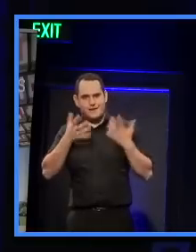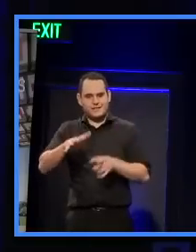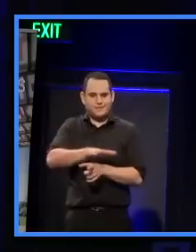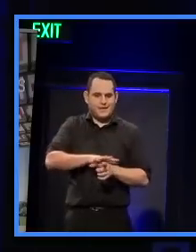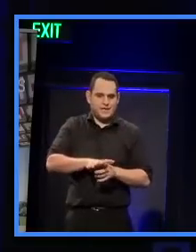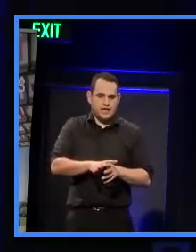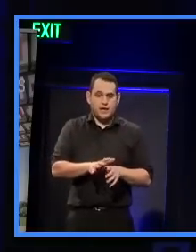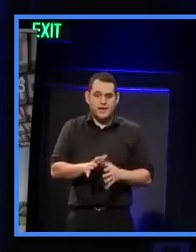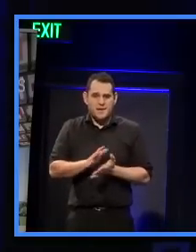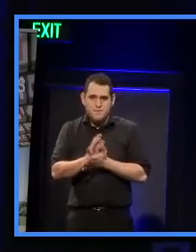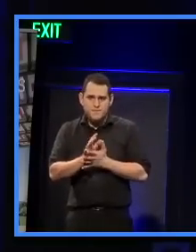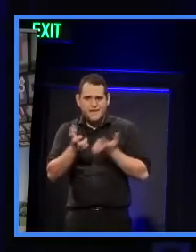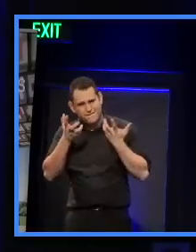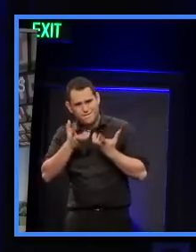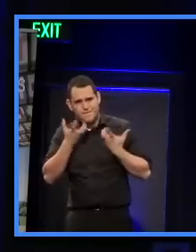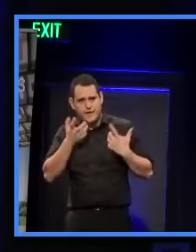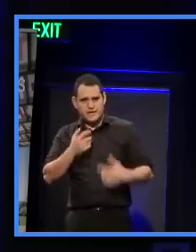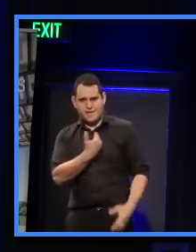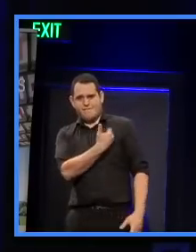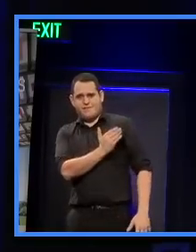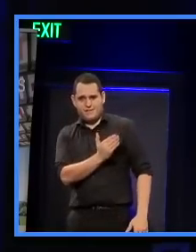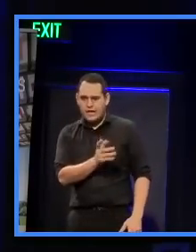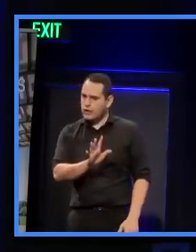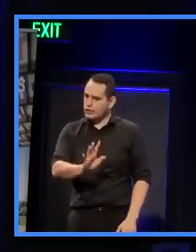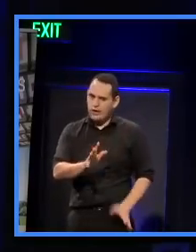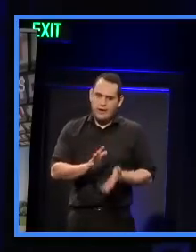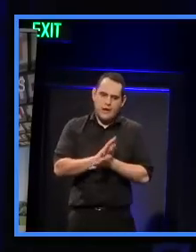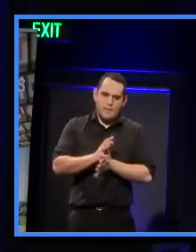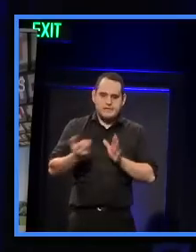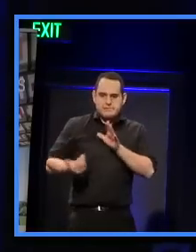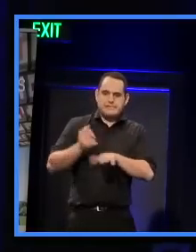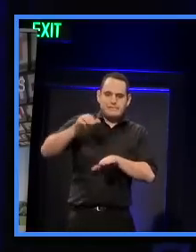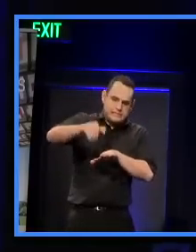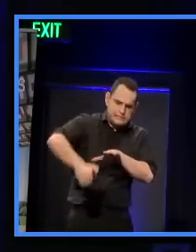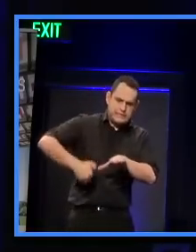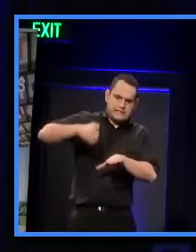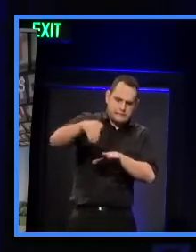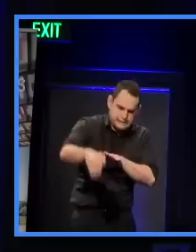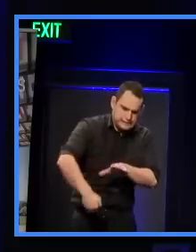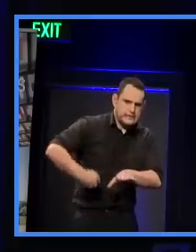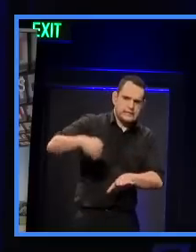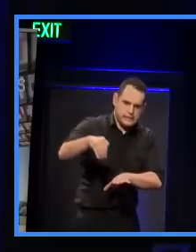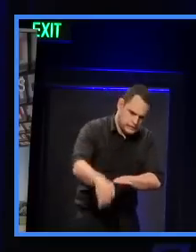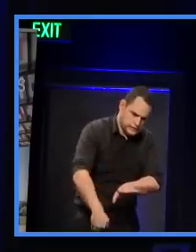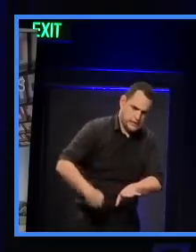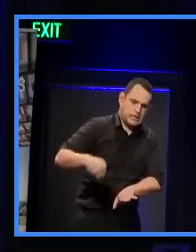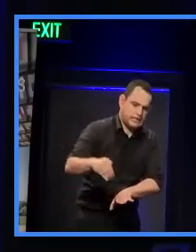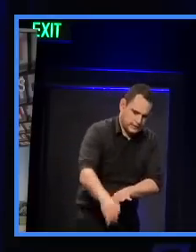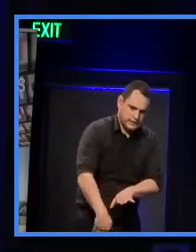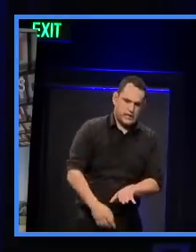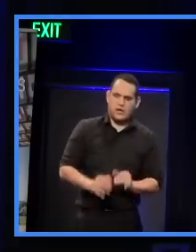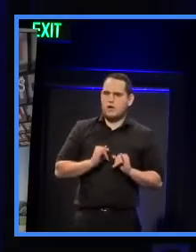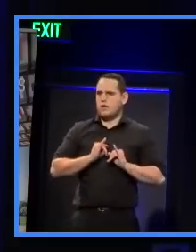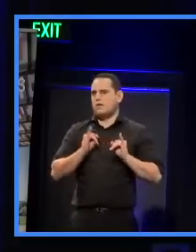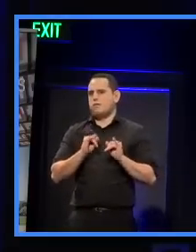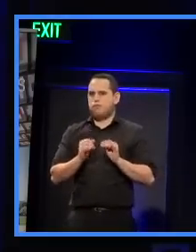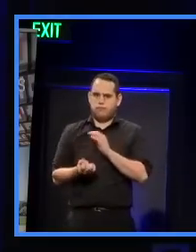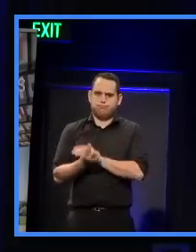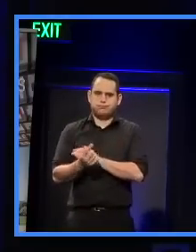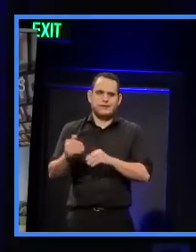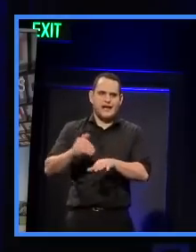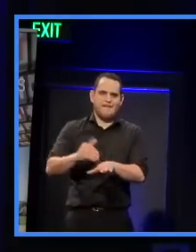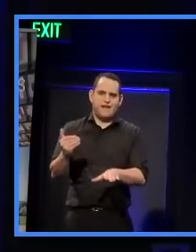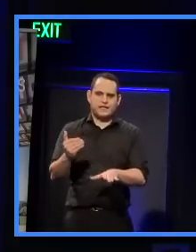massive digging up of what was a reasonably coherent area. And we are still dealing with a lot of the effects of that. Interestingly,